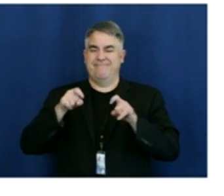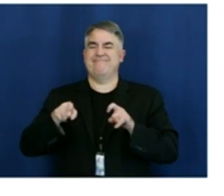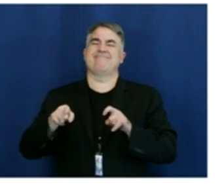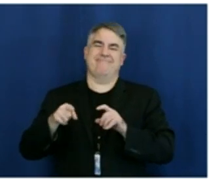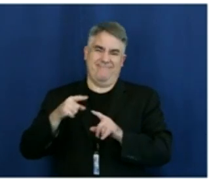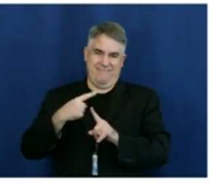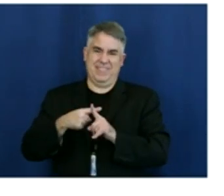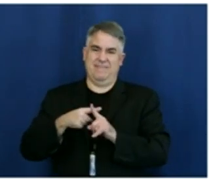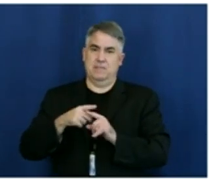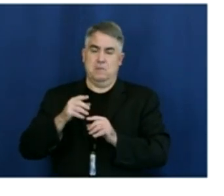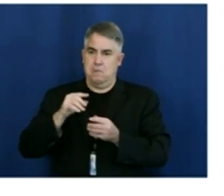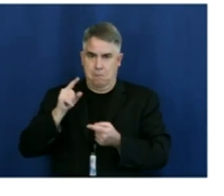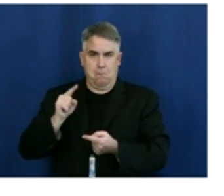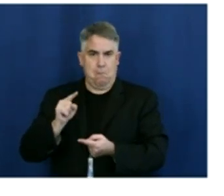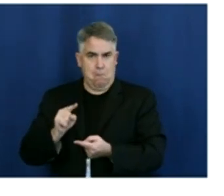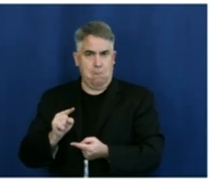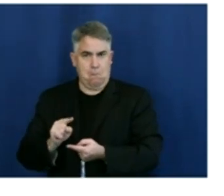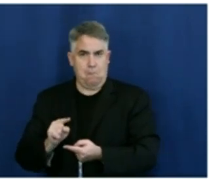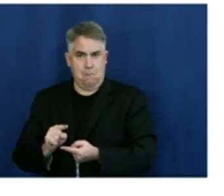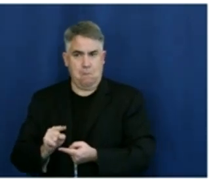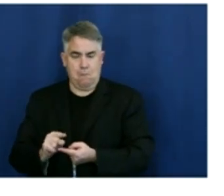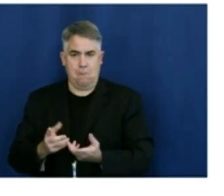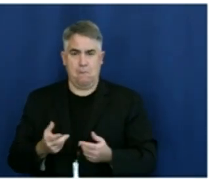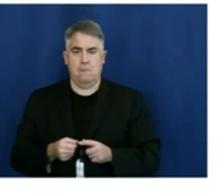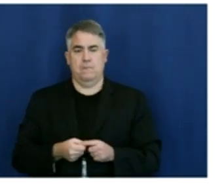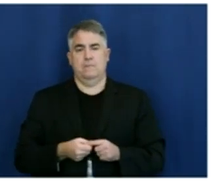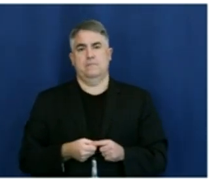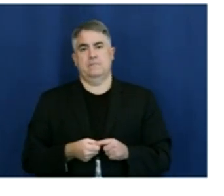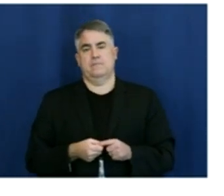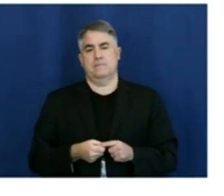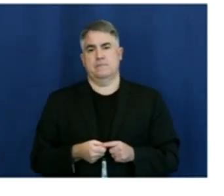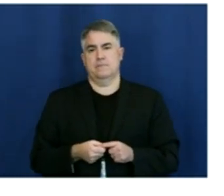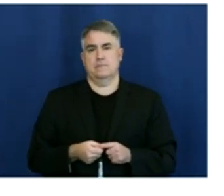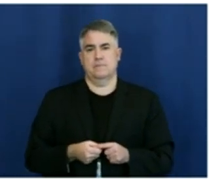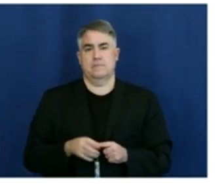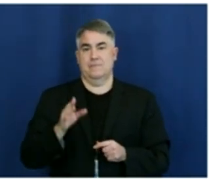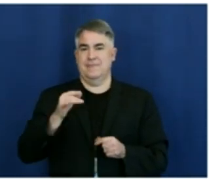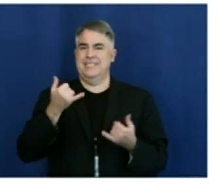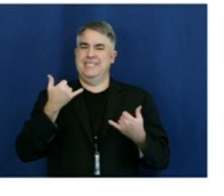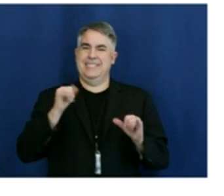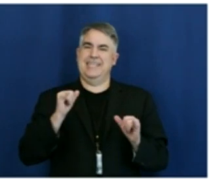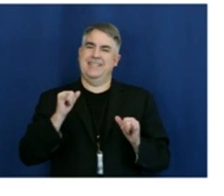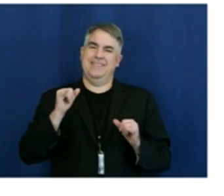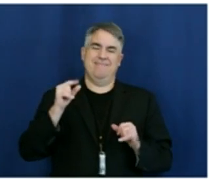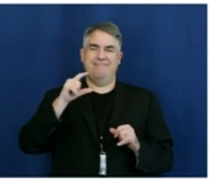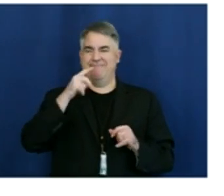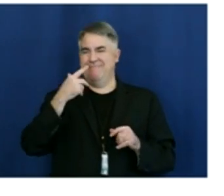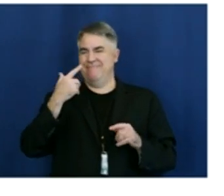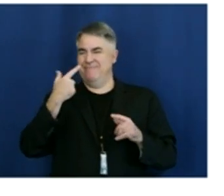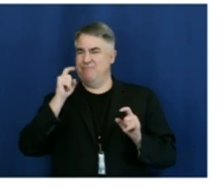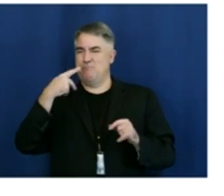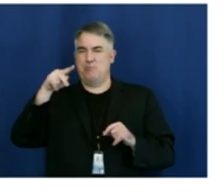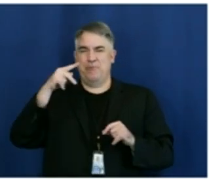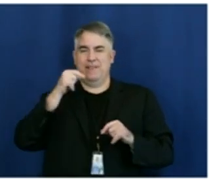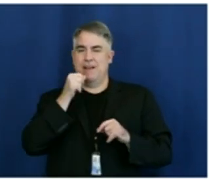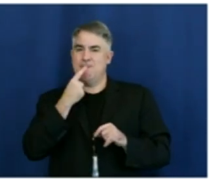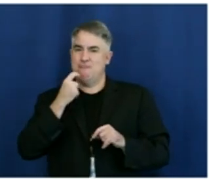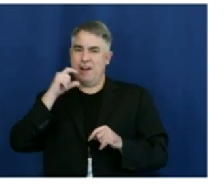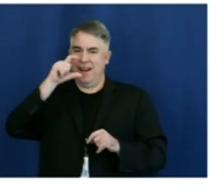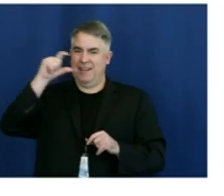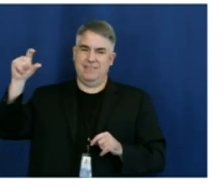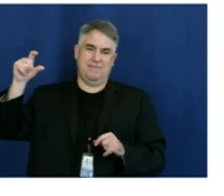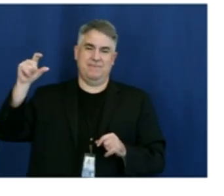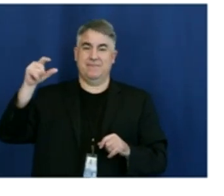testing percentage positive coming down. But you also see that we we've got, we've got a ways to go, uh, to get down to that next tier in red, which is why we